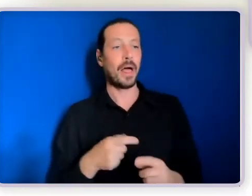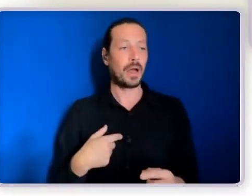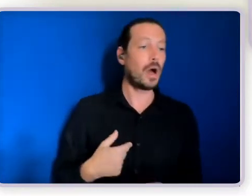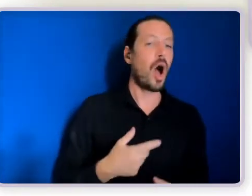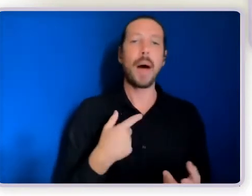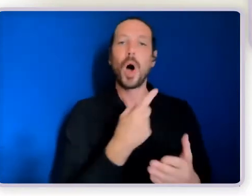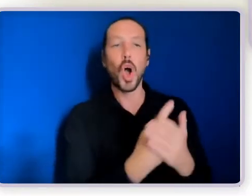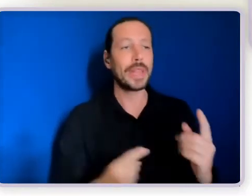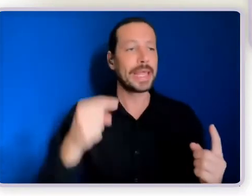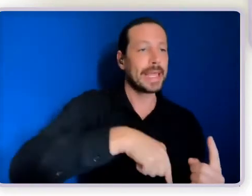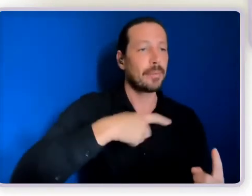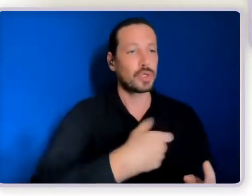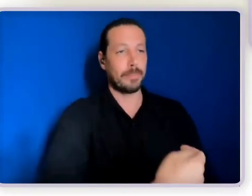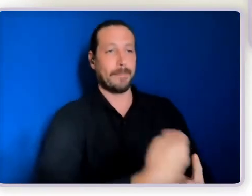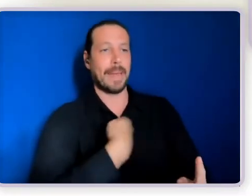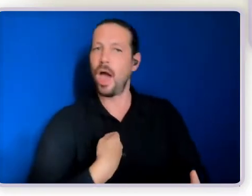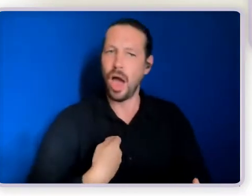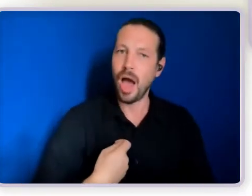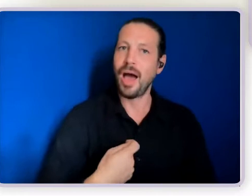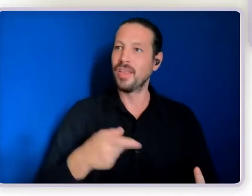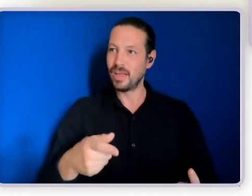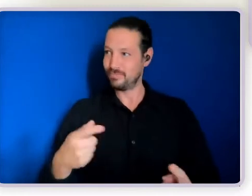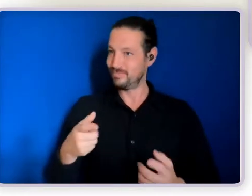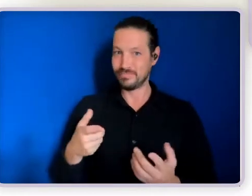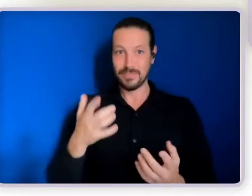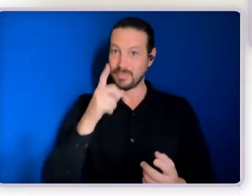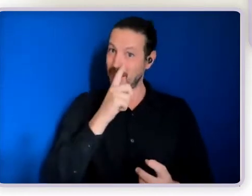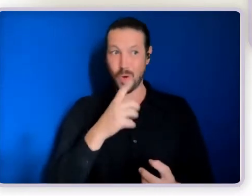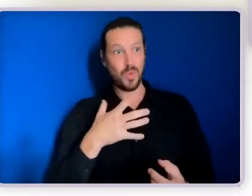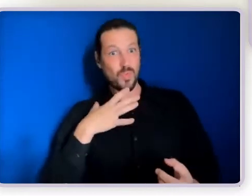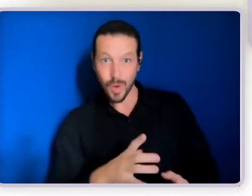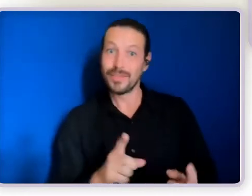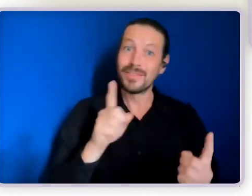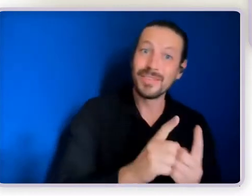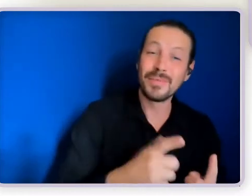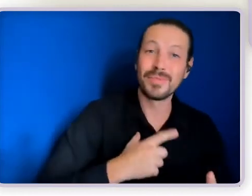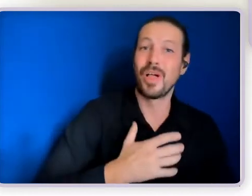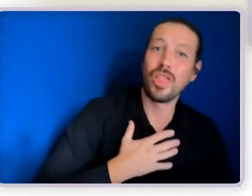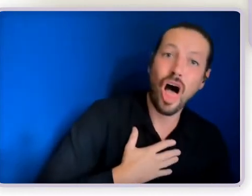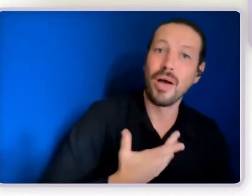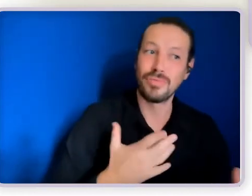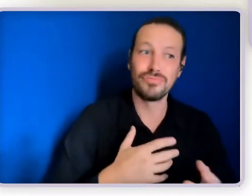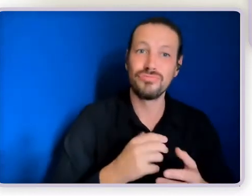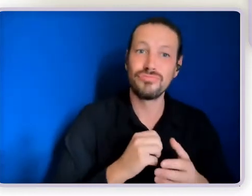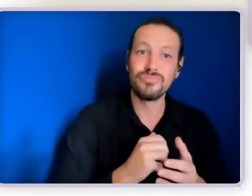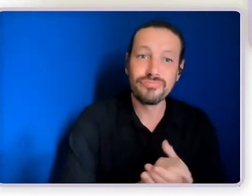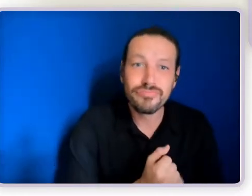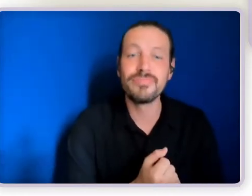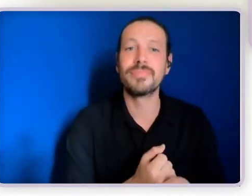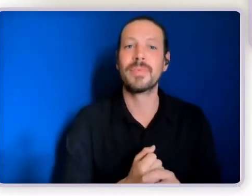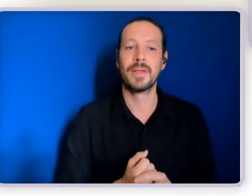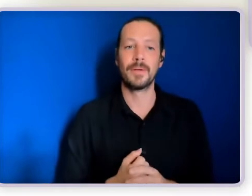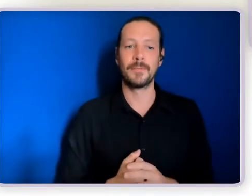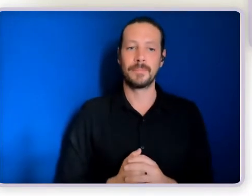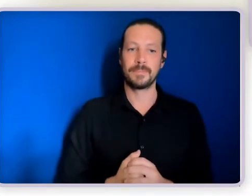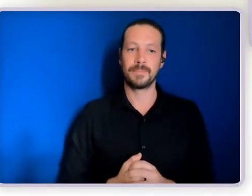relationships. And again, in terms of advocacy, I'm sure you're aware of the power of that, where people can work outside of systems to